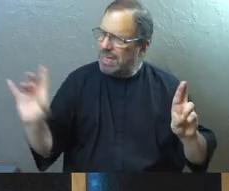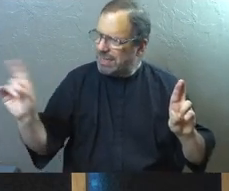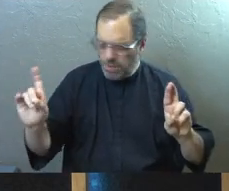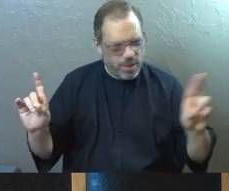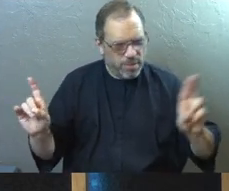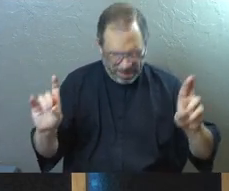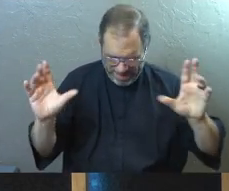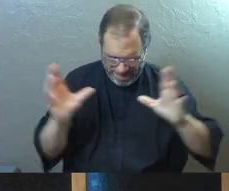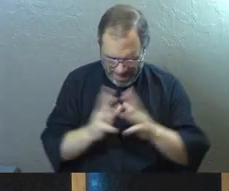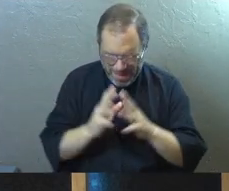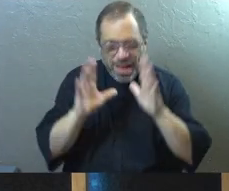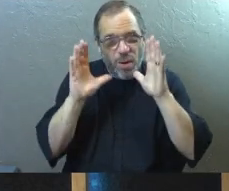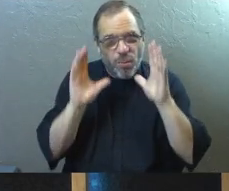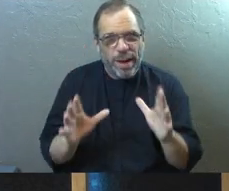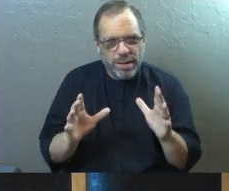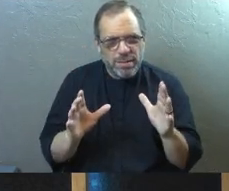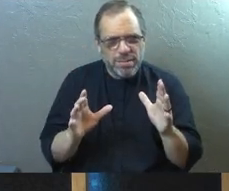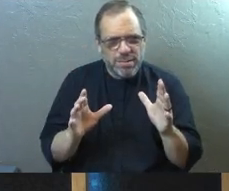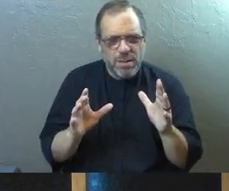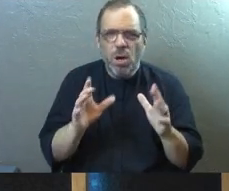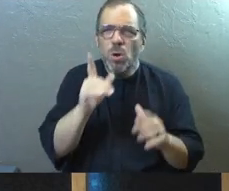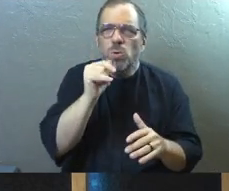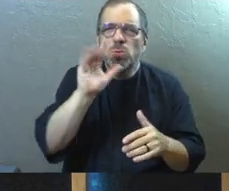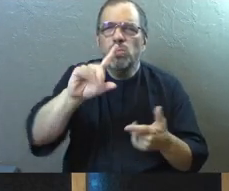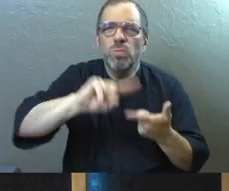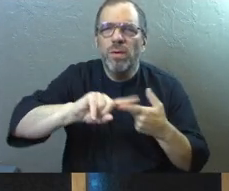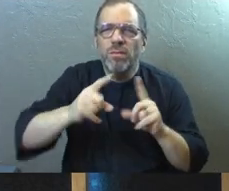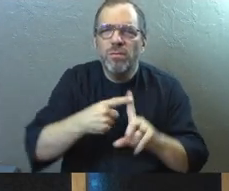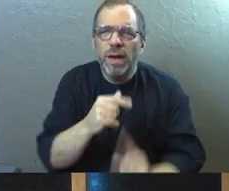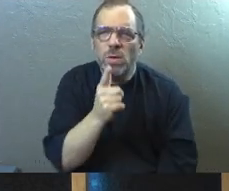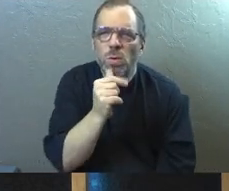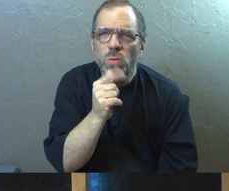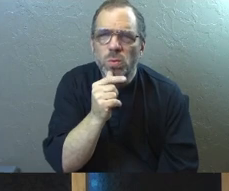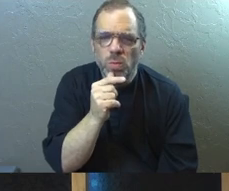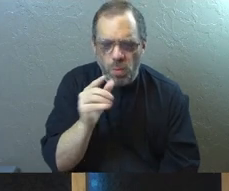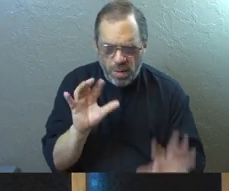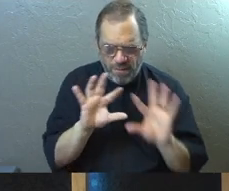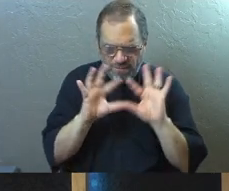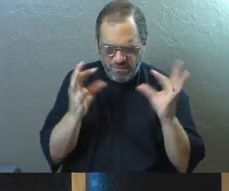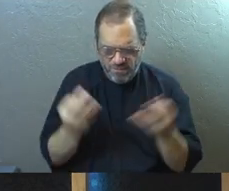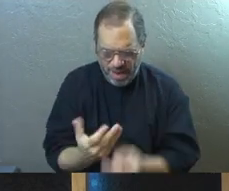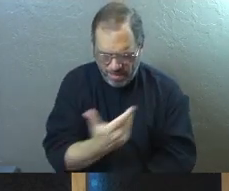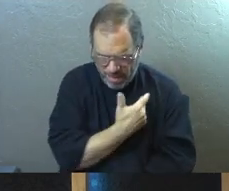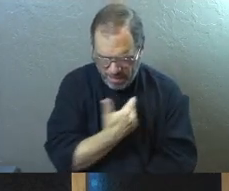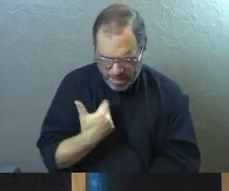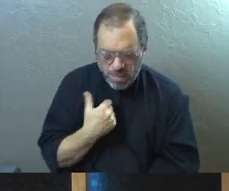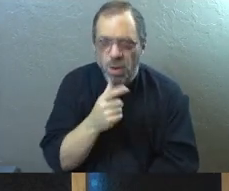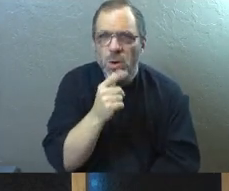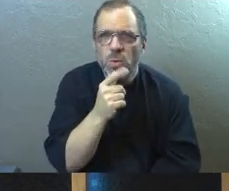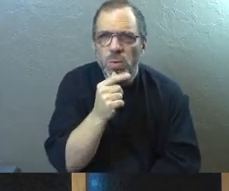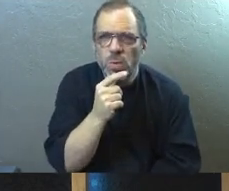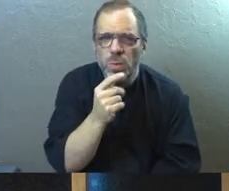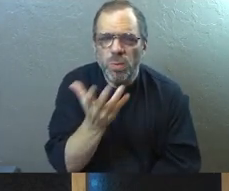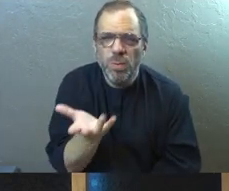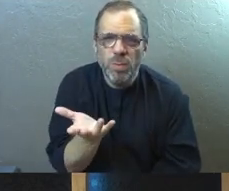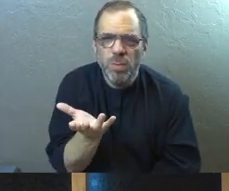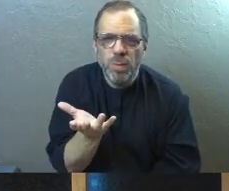I think it comes down to who's your friend or your family member who...